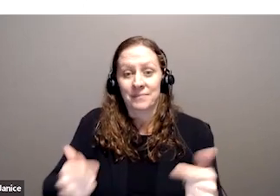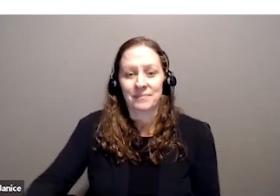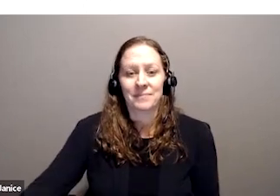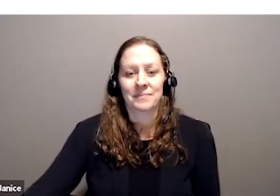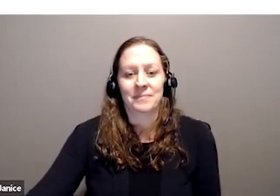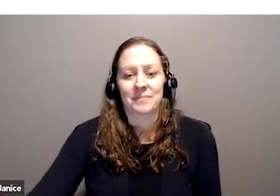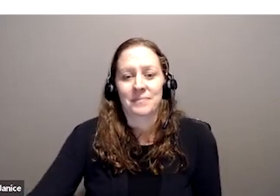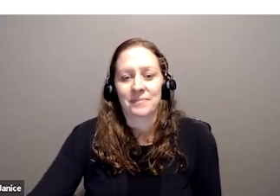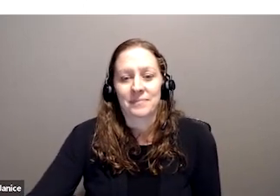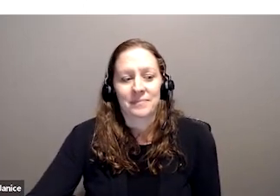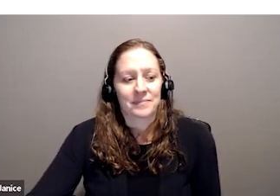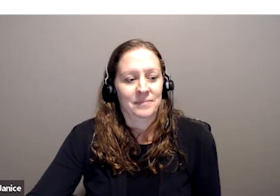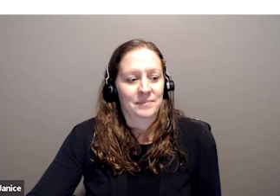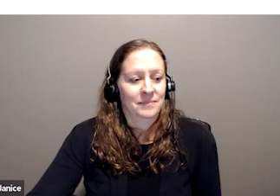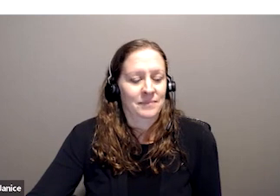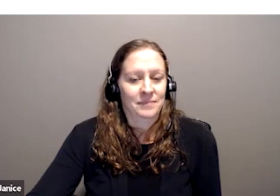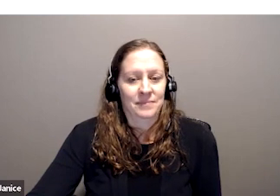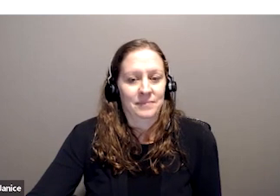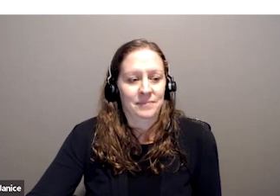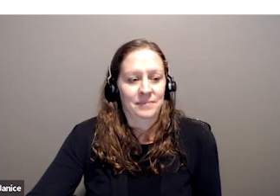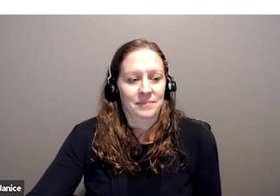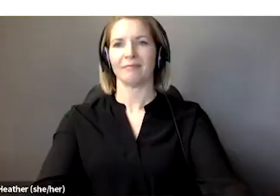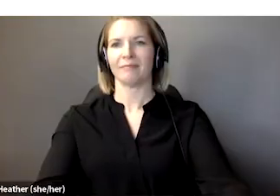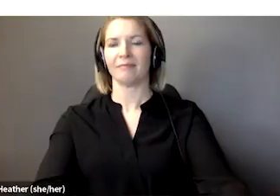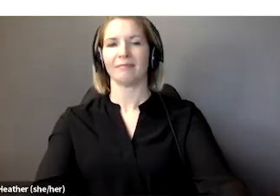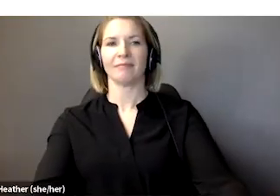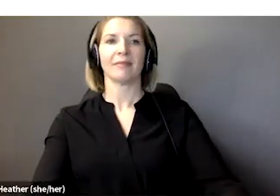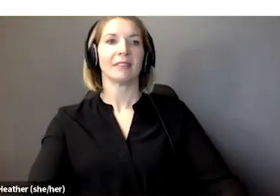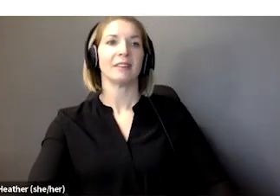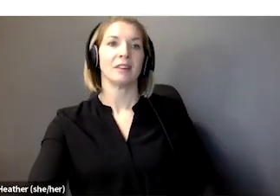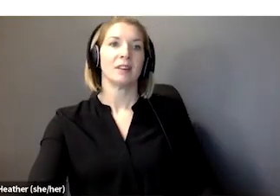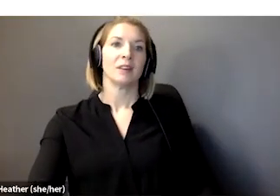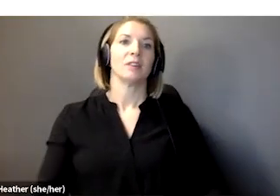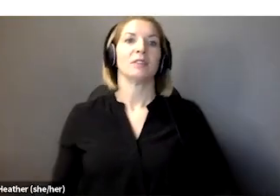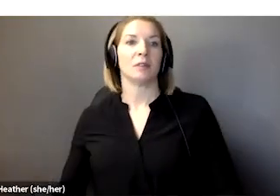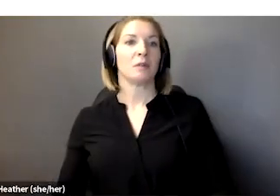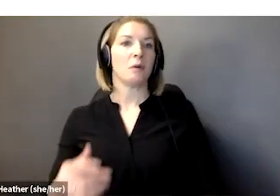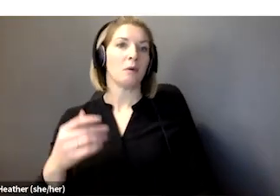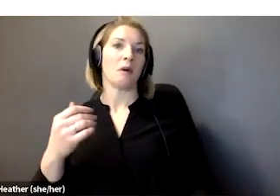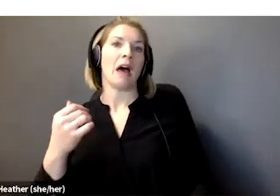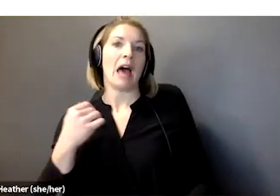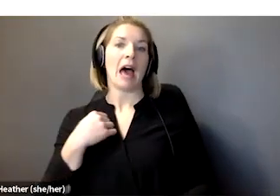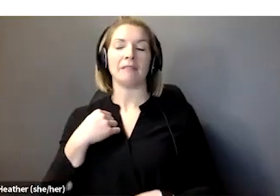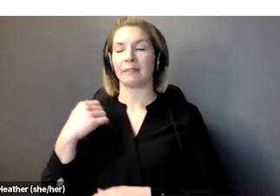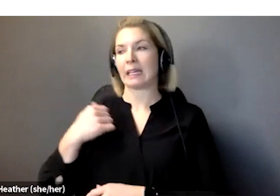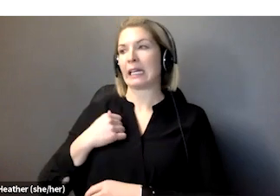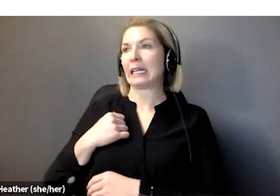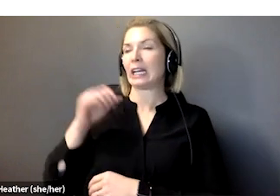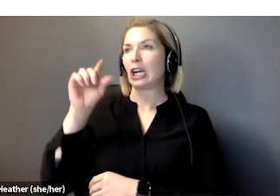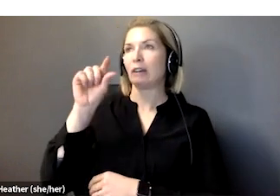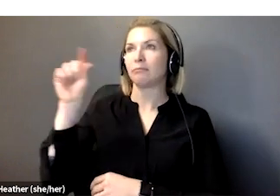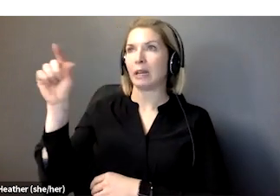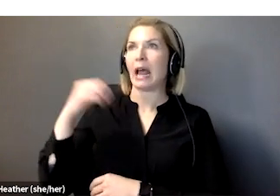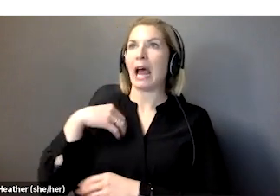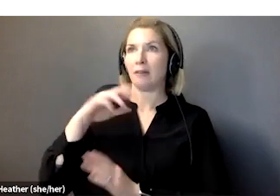So there is then a role for the Canadian national government, and it will, to move ahead, it needs